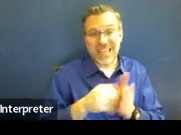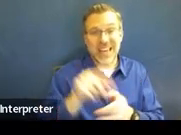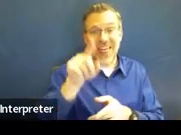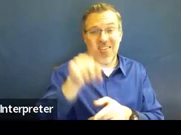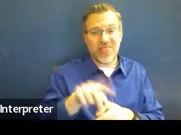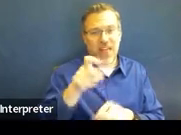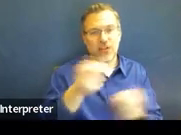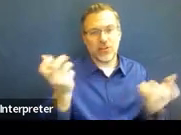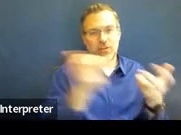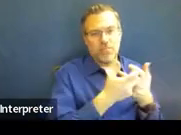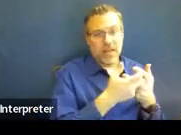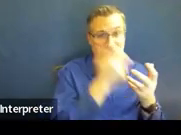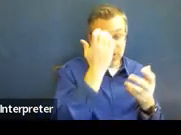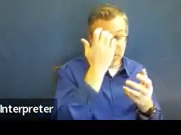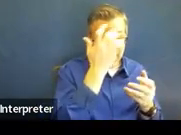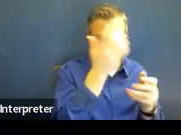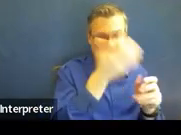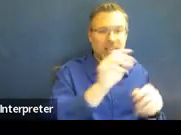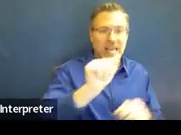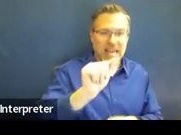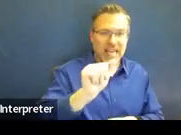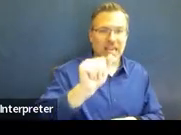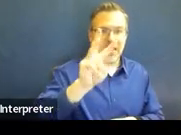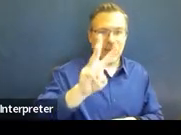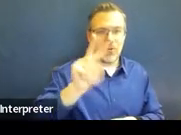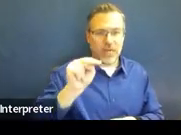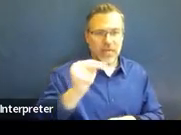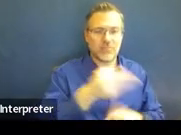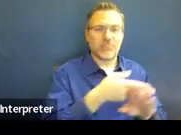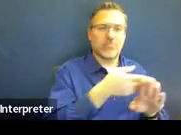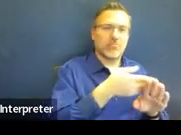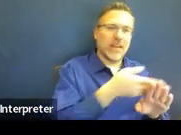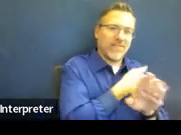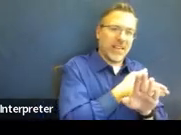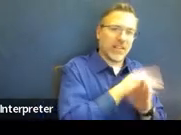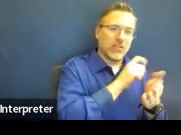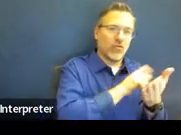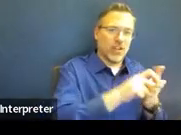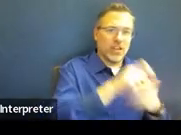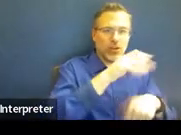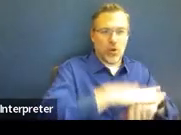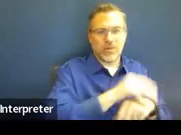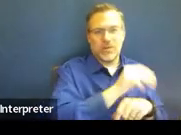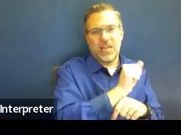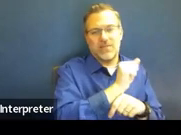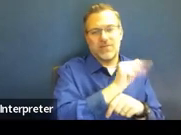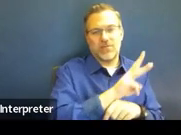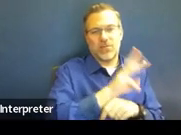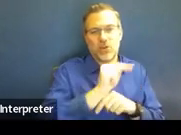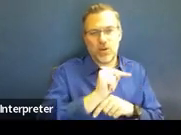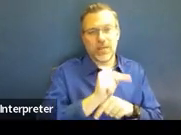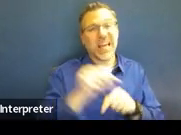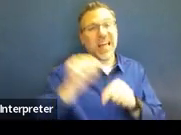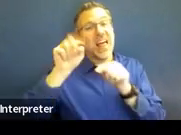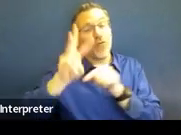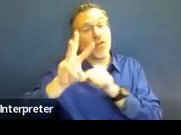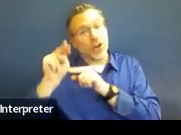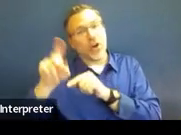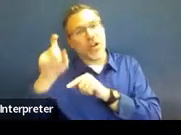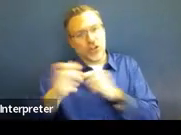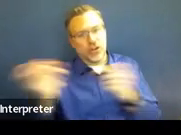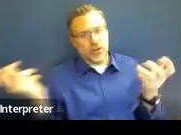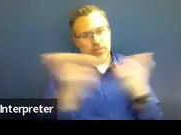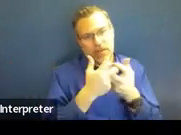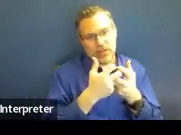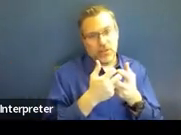advance written notice, but it's obviously not going to mirror that. And you can check more than one box, just